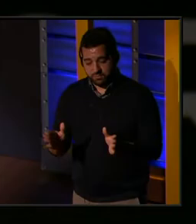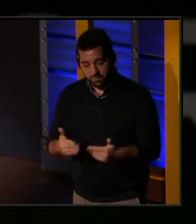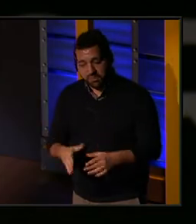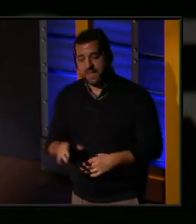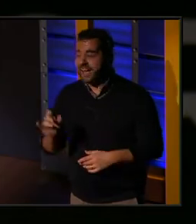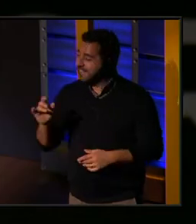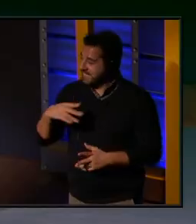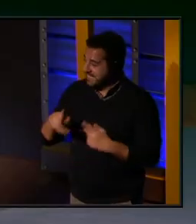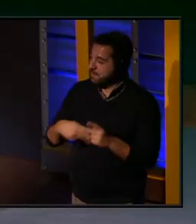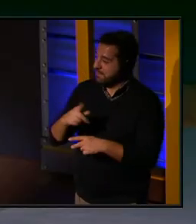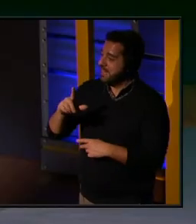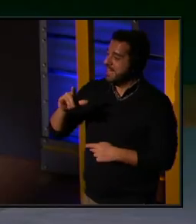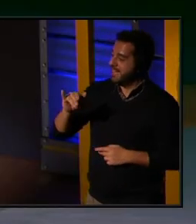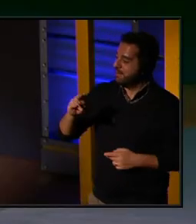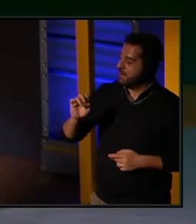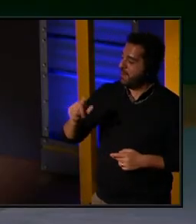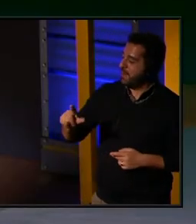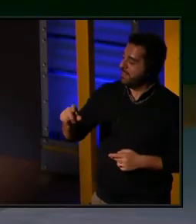space? That's type of liminal space.